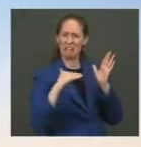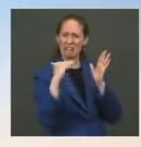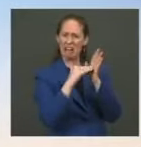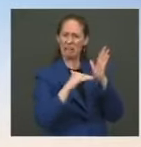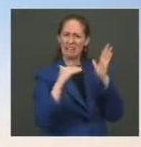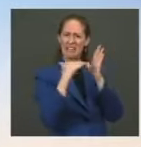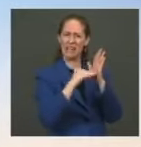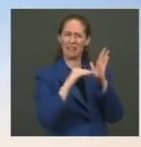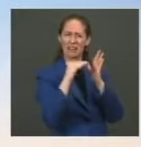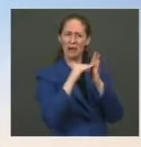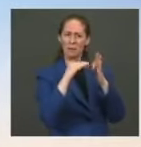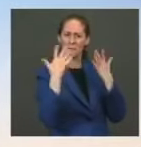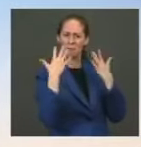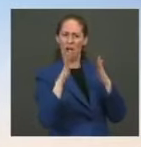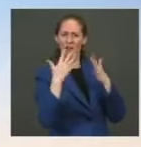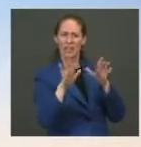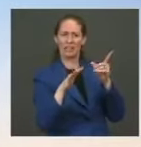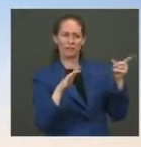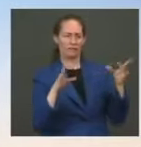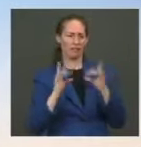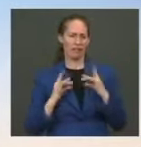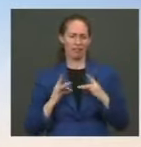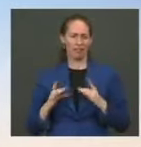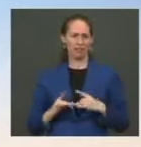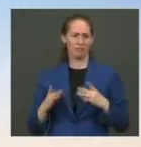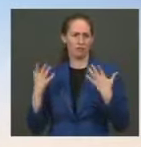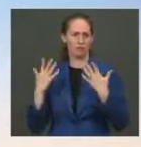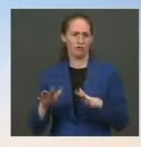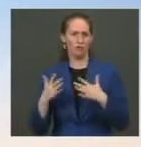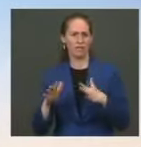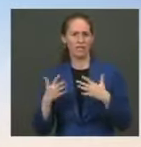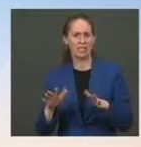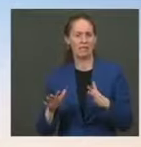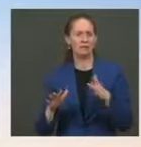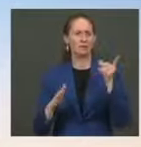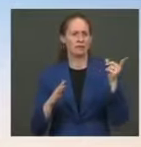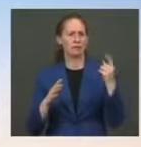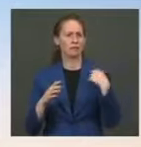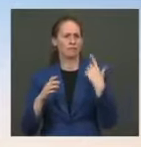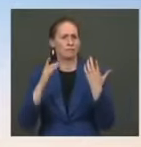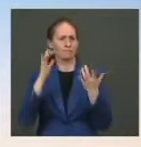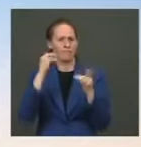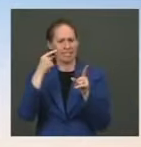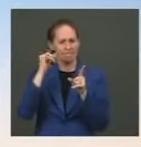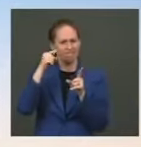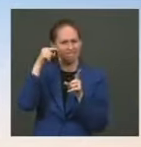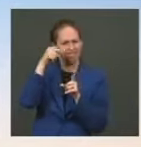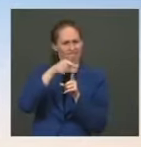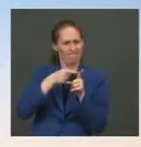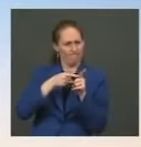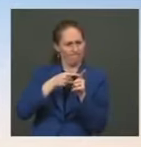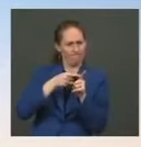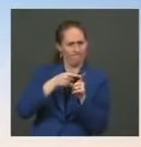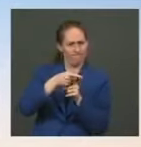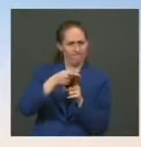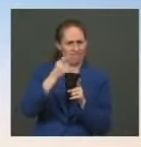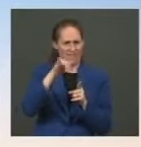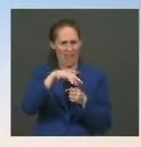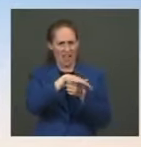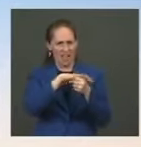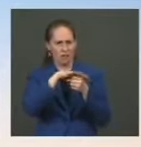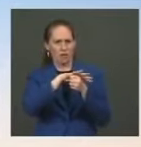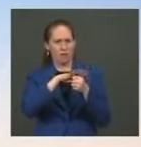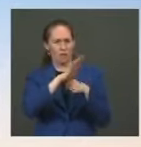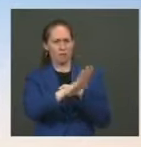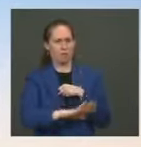have who have been tracked for a variant in a particular country and a much larger number than another country,